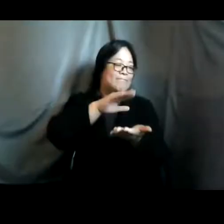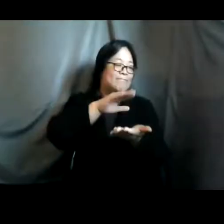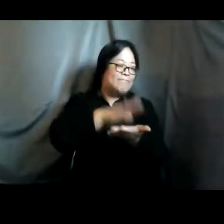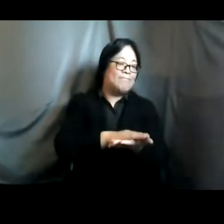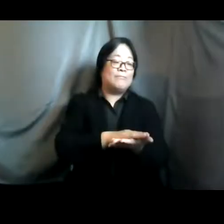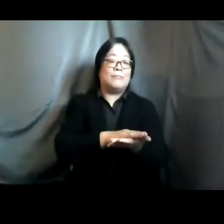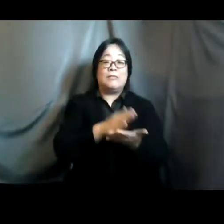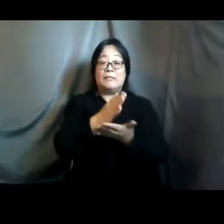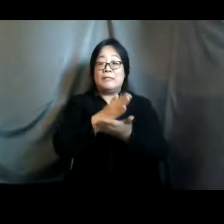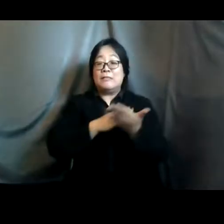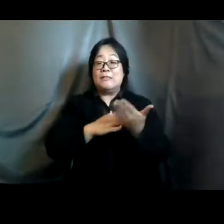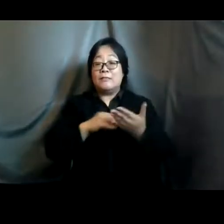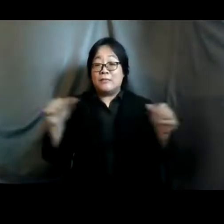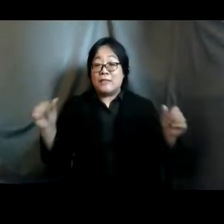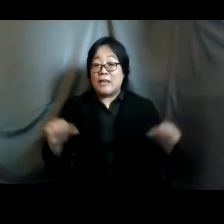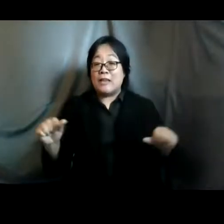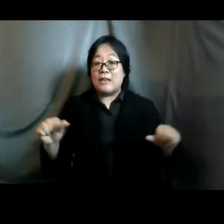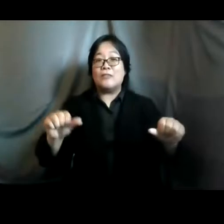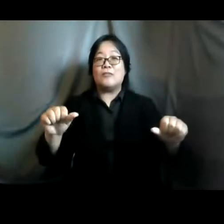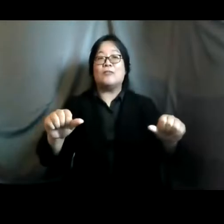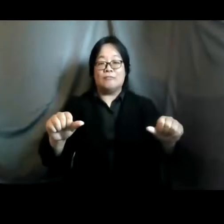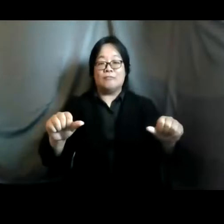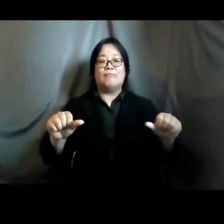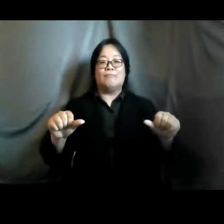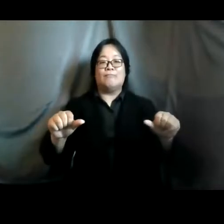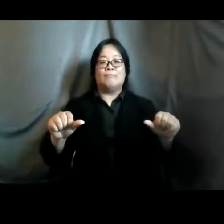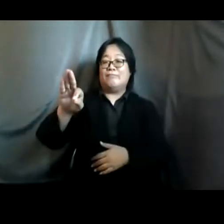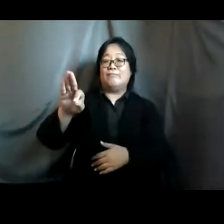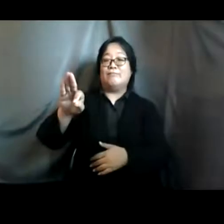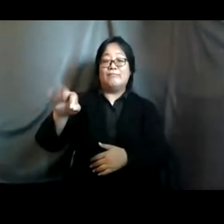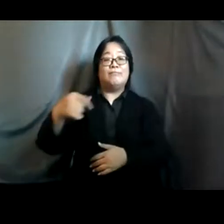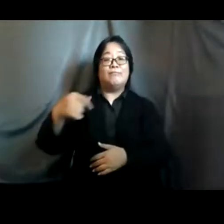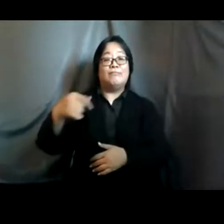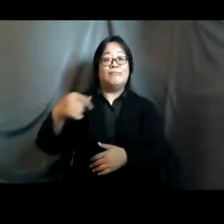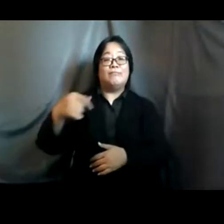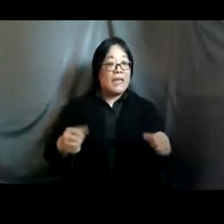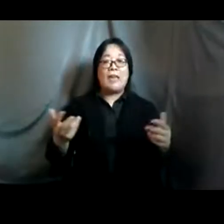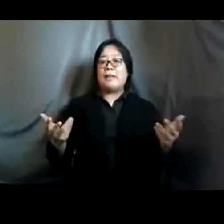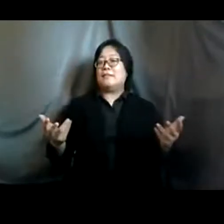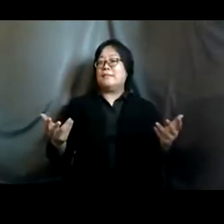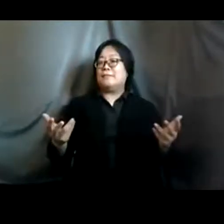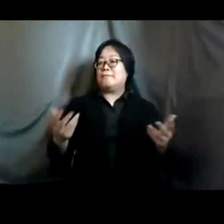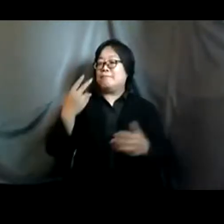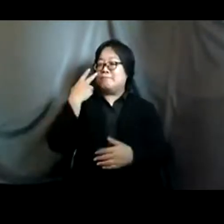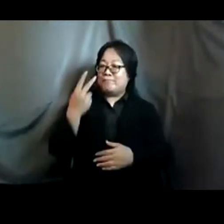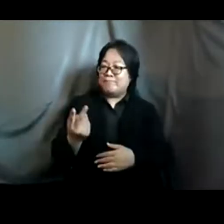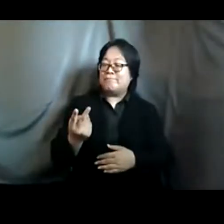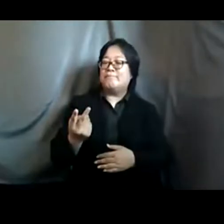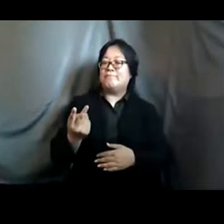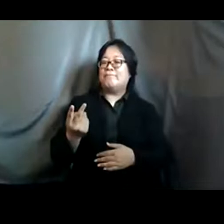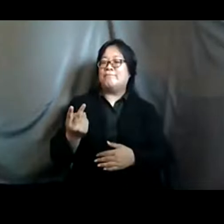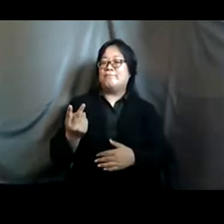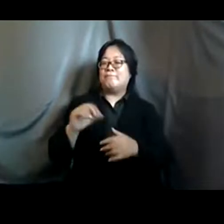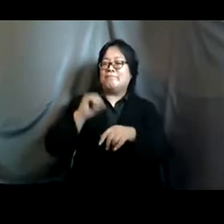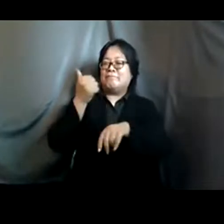uh the generation forum uh things that we are able to actually look at um uh setting the